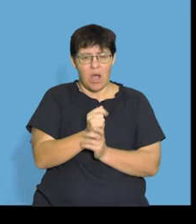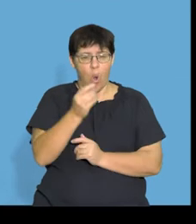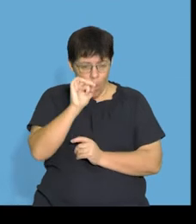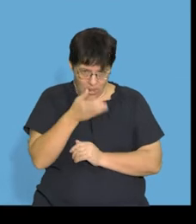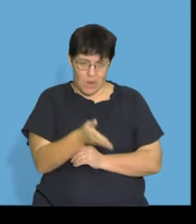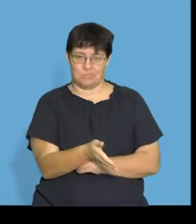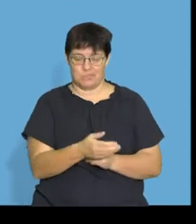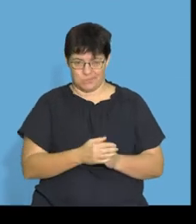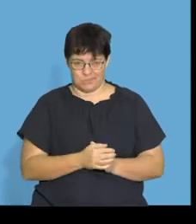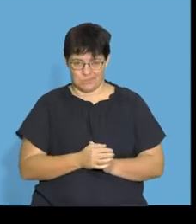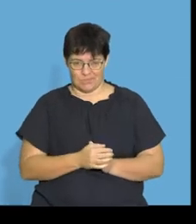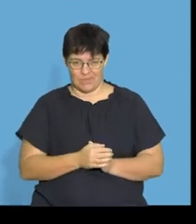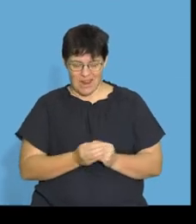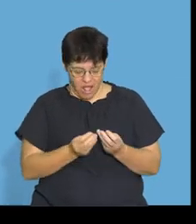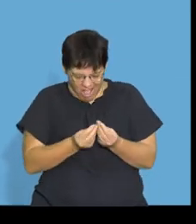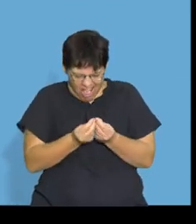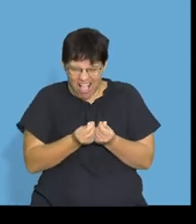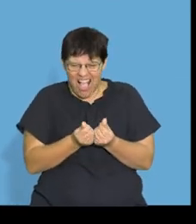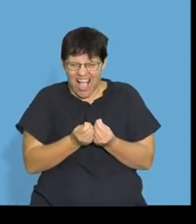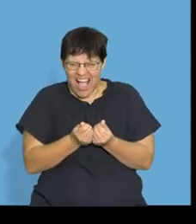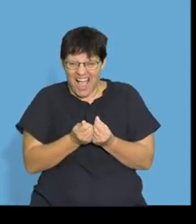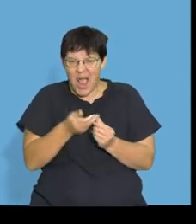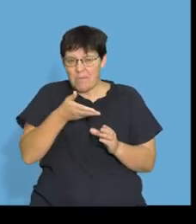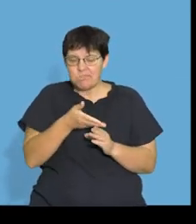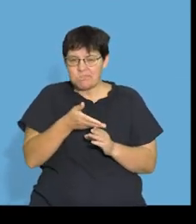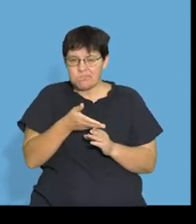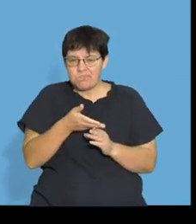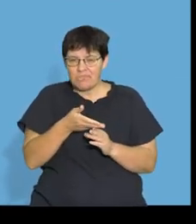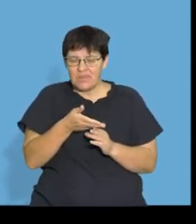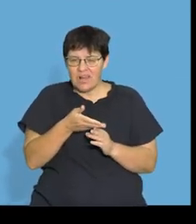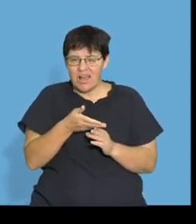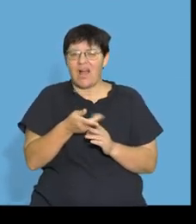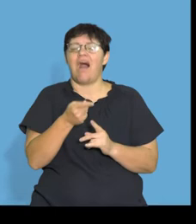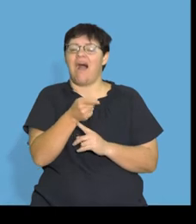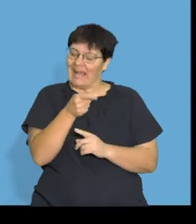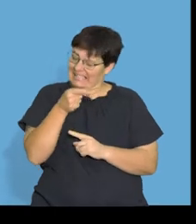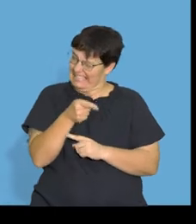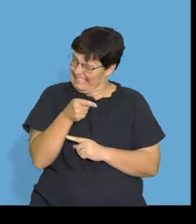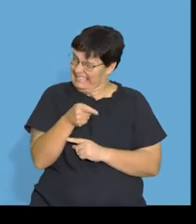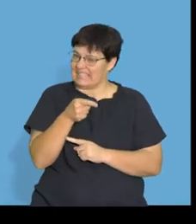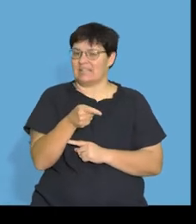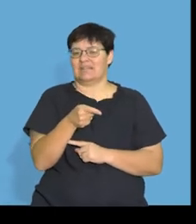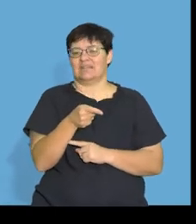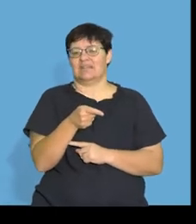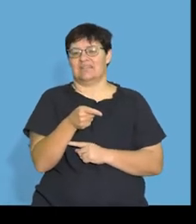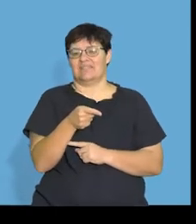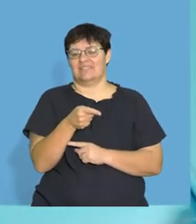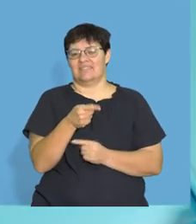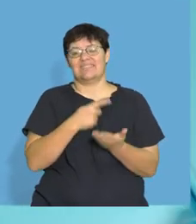oil. When you think of that oily, oily, yes, the nuts have got that like oil on it. That's what we're talking about. We're talking about